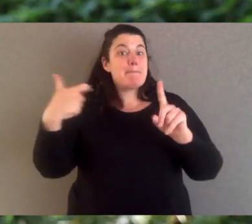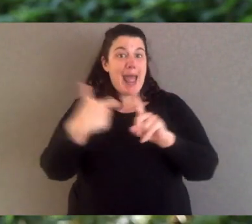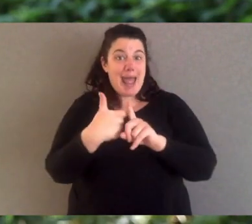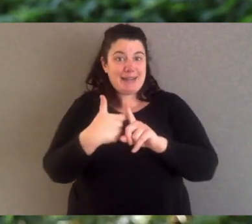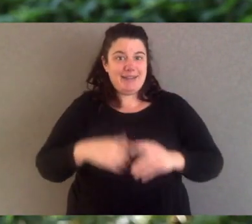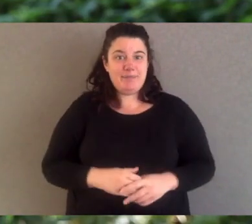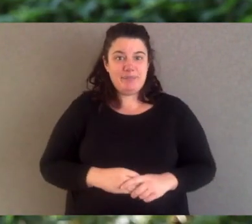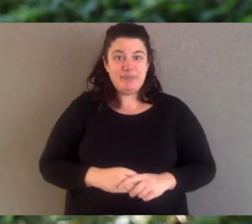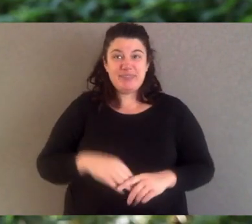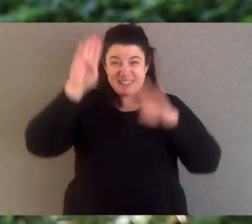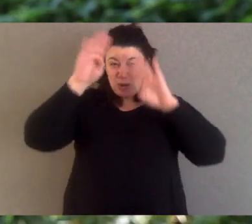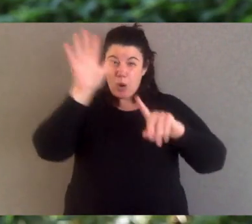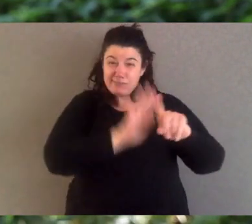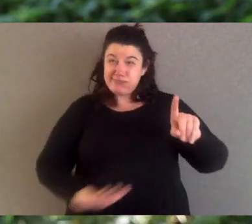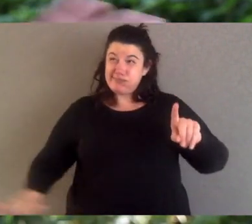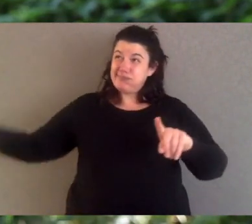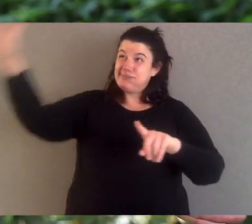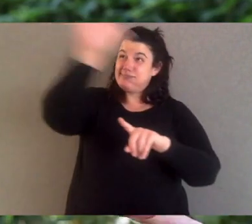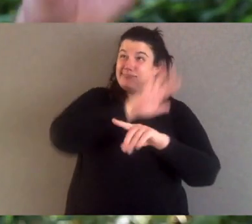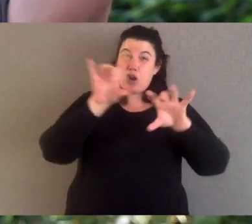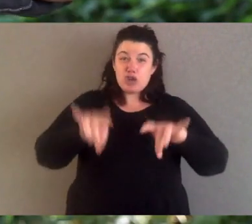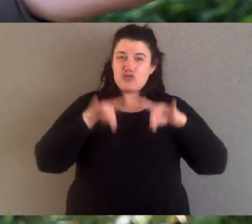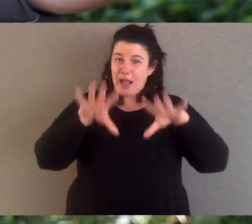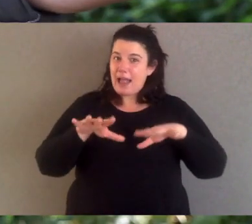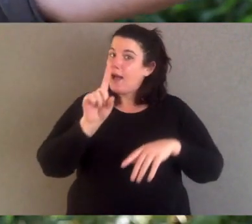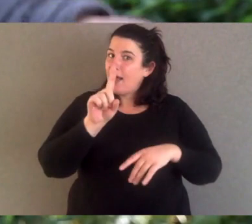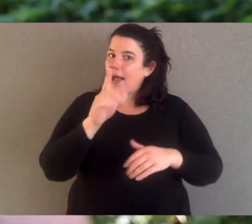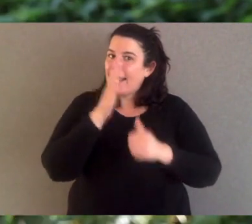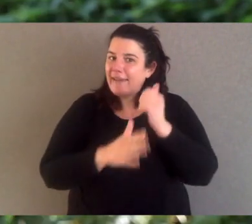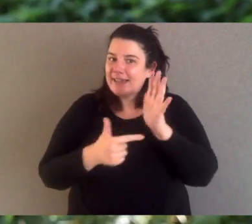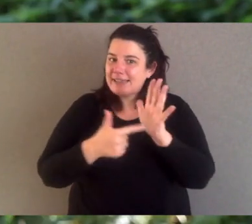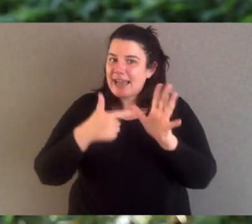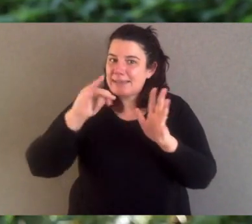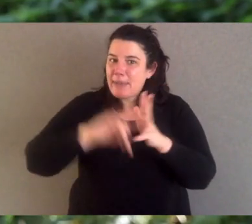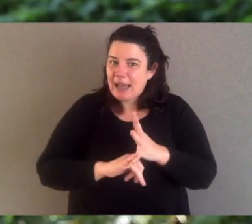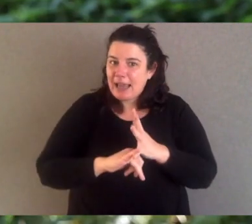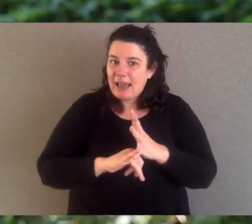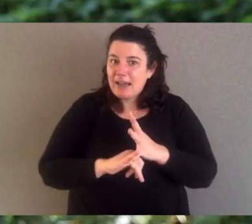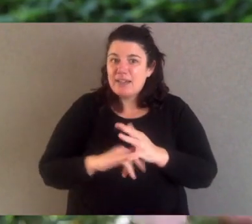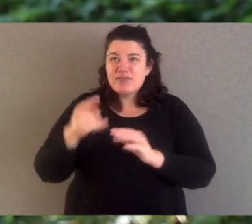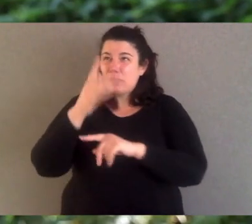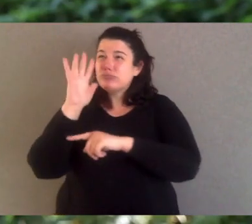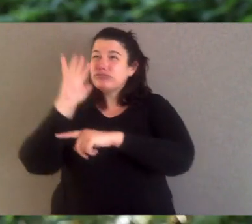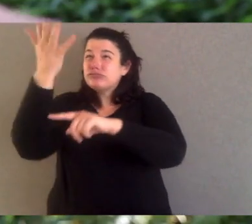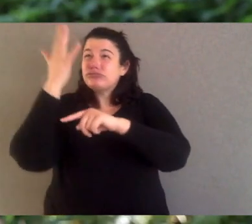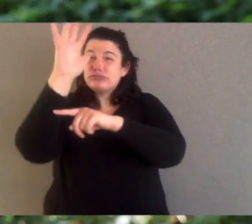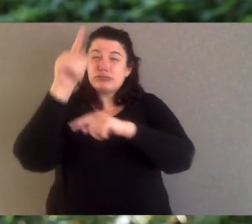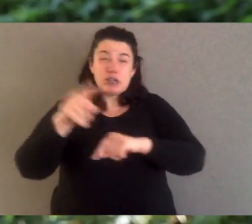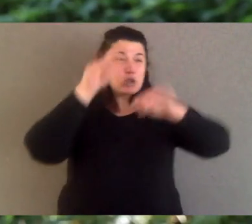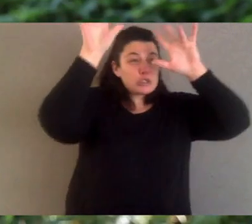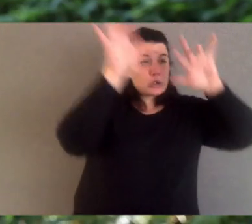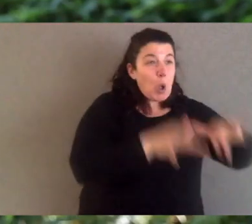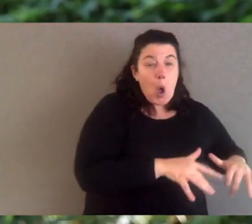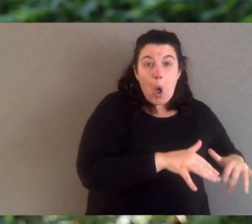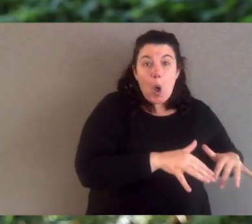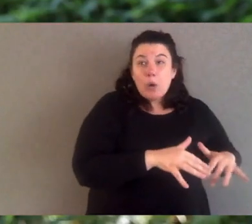Tasmania. They never got to Tasmania. But every environment from tropical rainforests to alpine snow slopes to the red centre